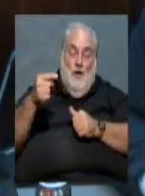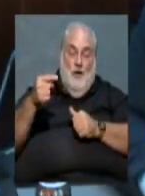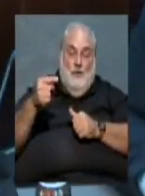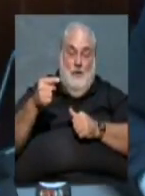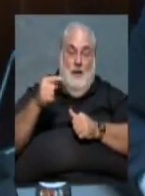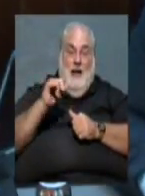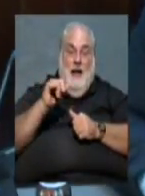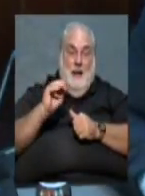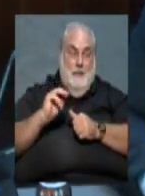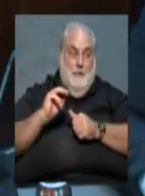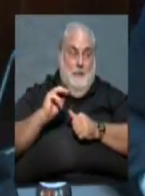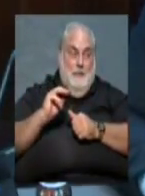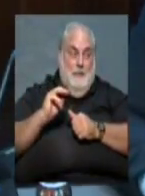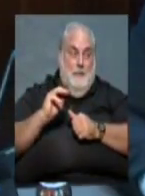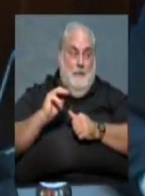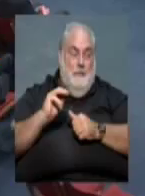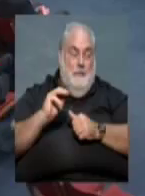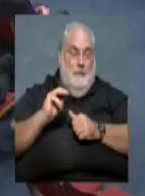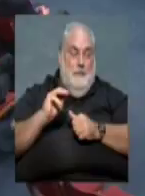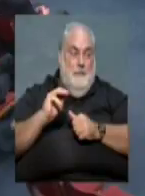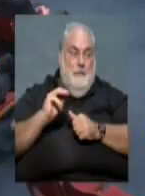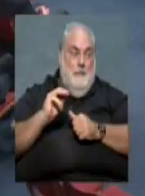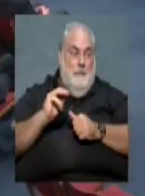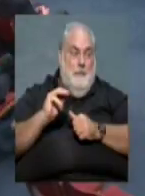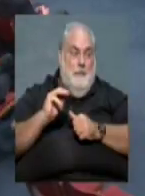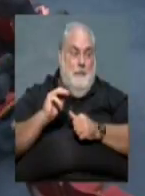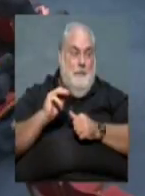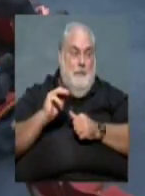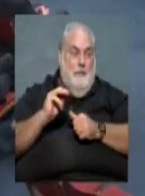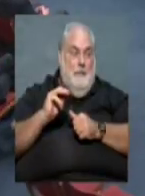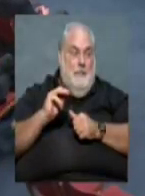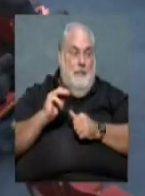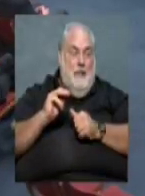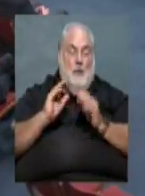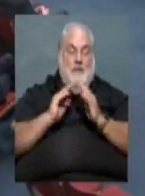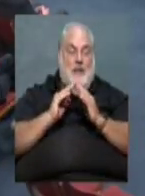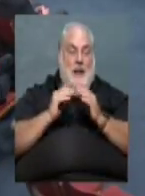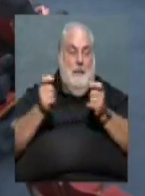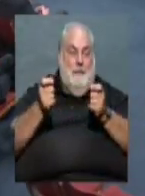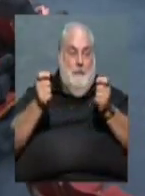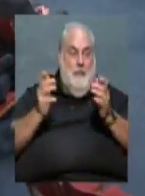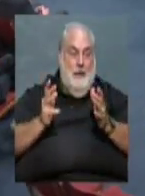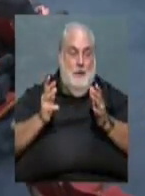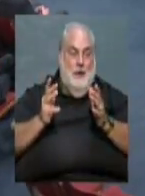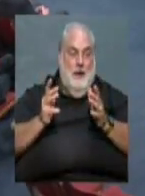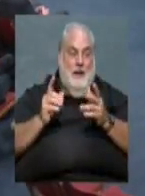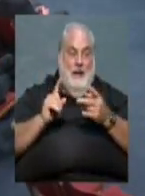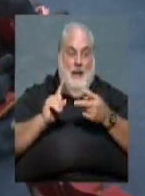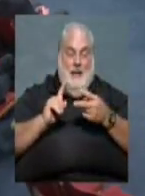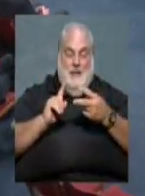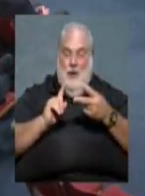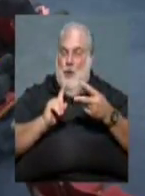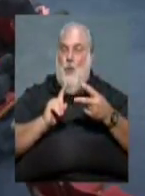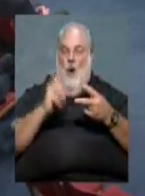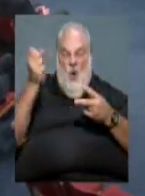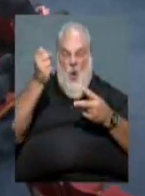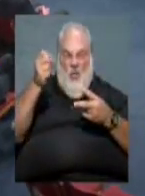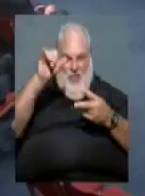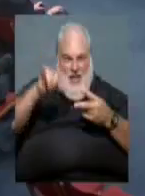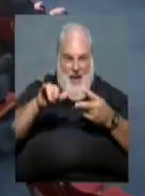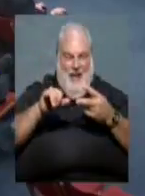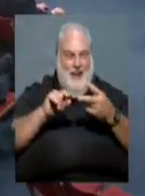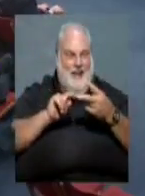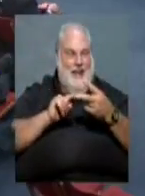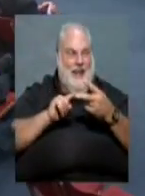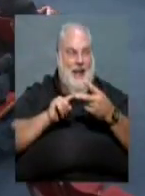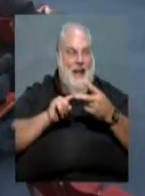is with our city manager. So I'll move to our second item, which is, this